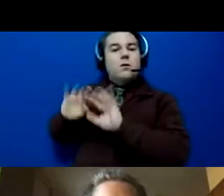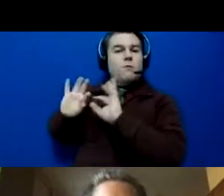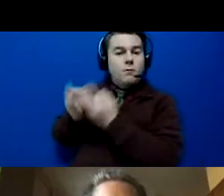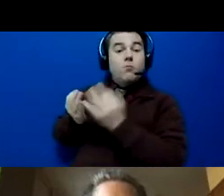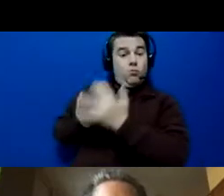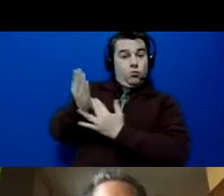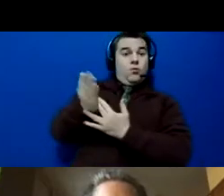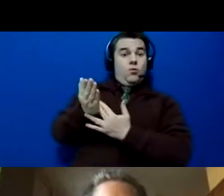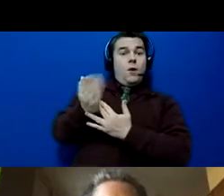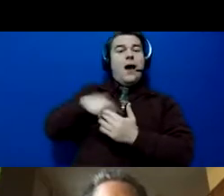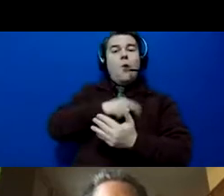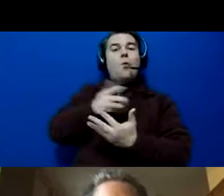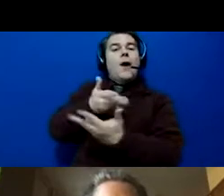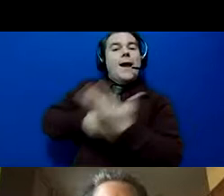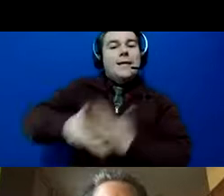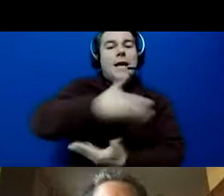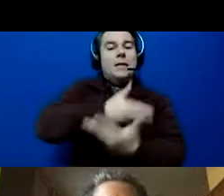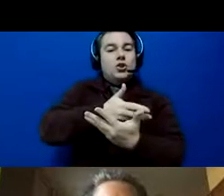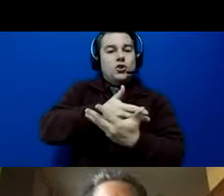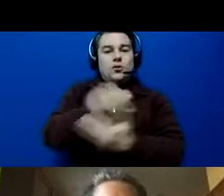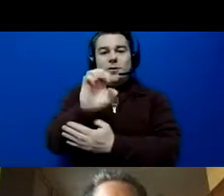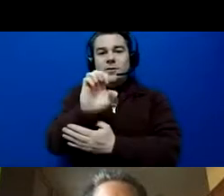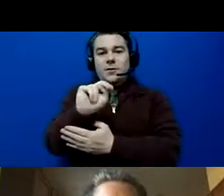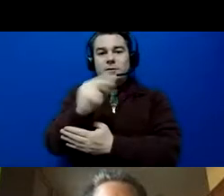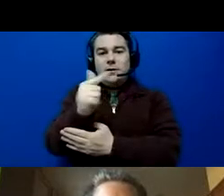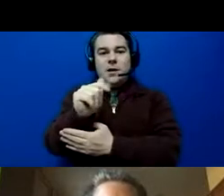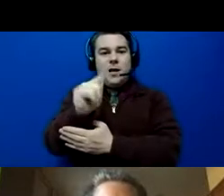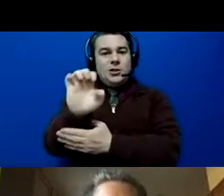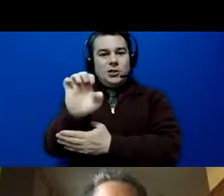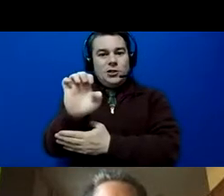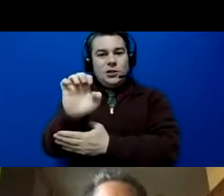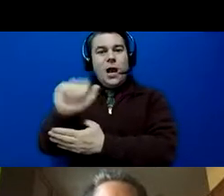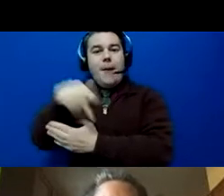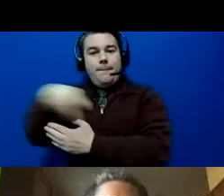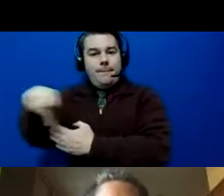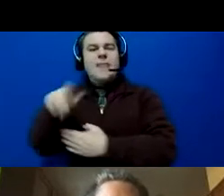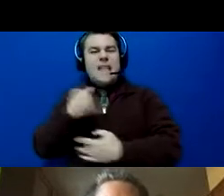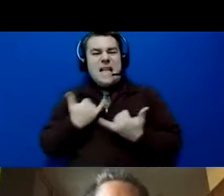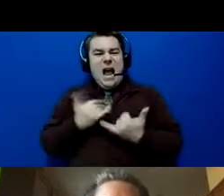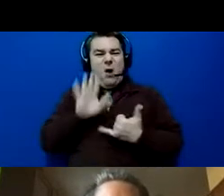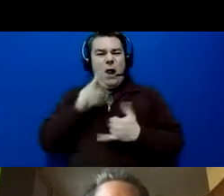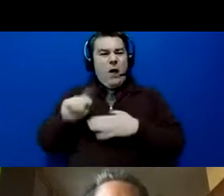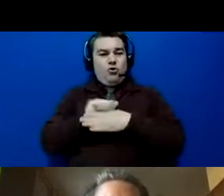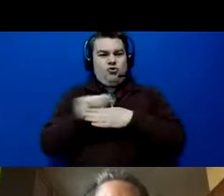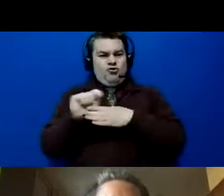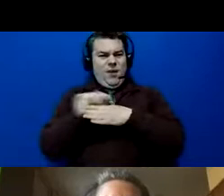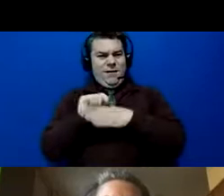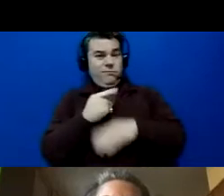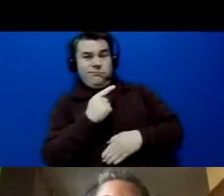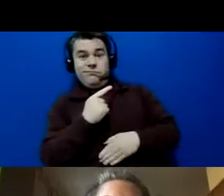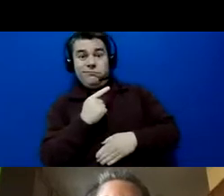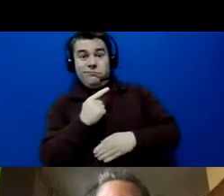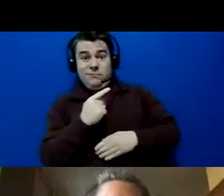engage app. Where's my phone? There it is through our engage app. And that's what our training is going to be on through that engage app.